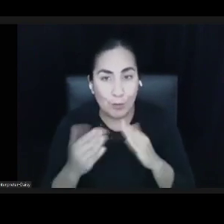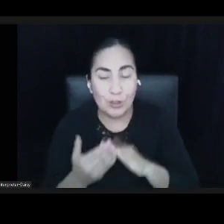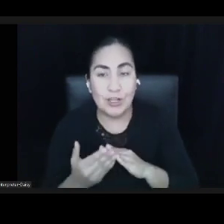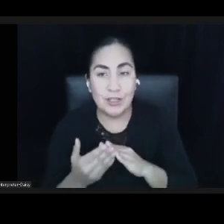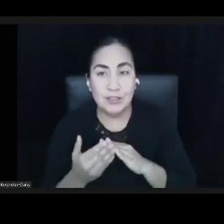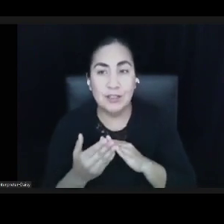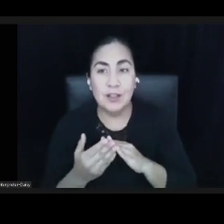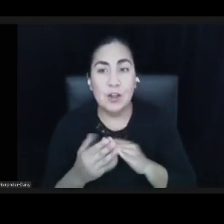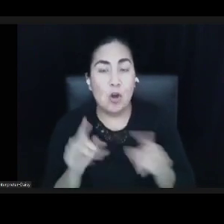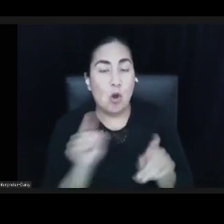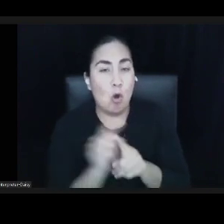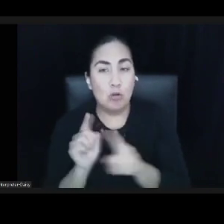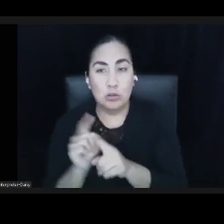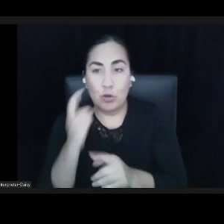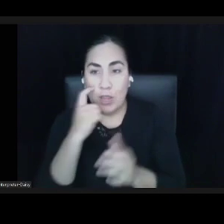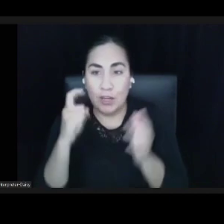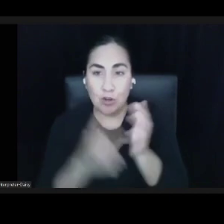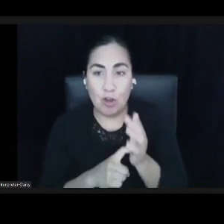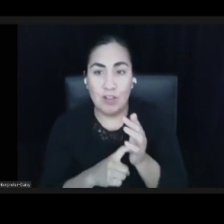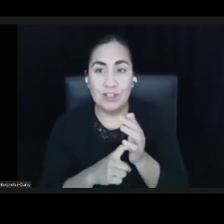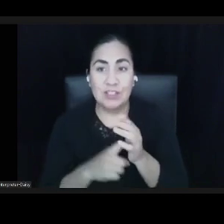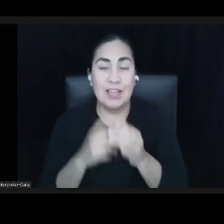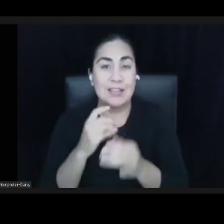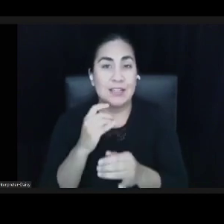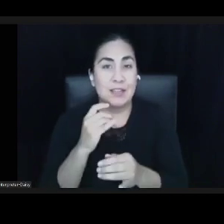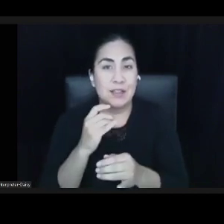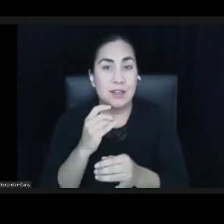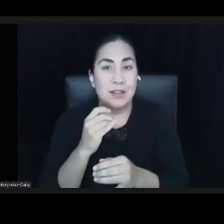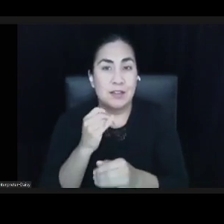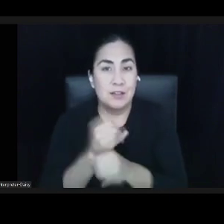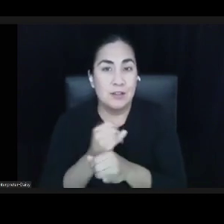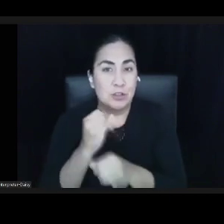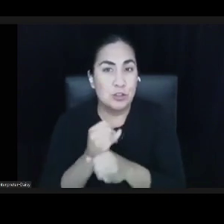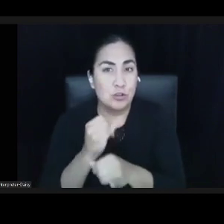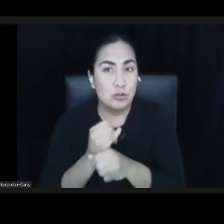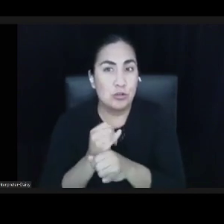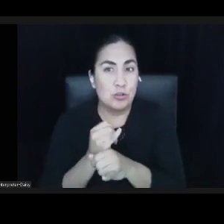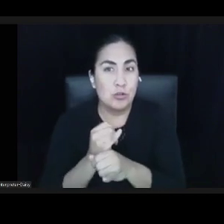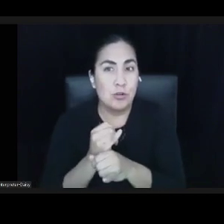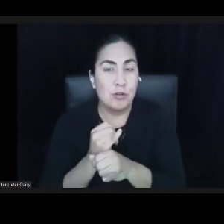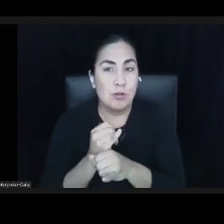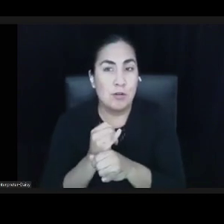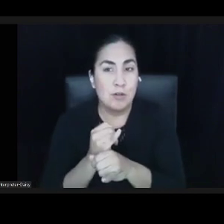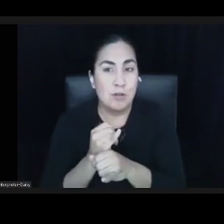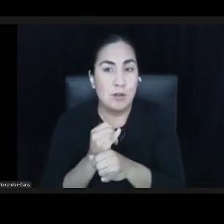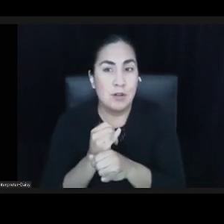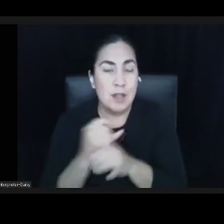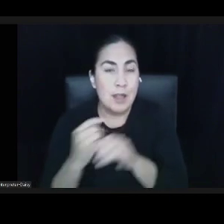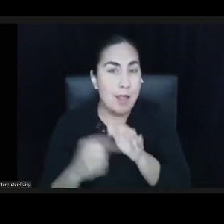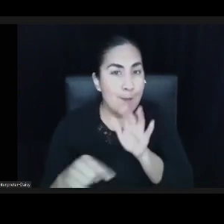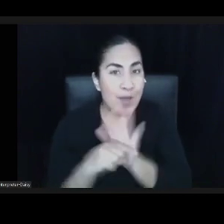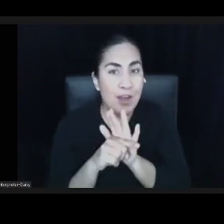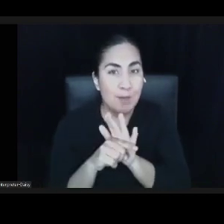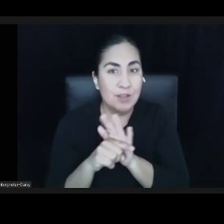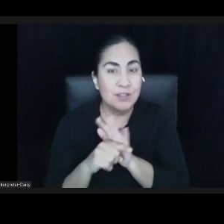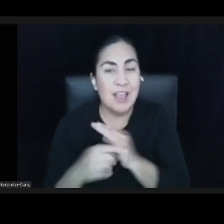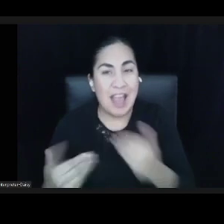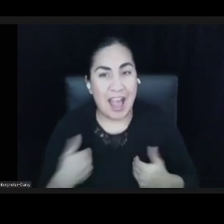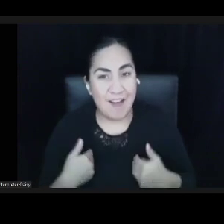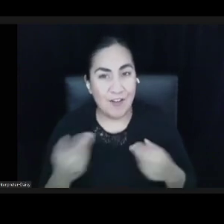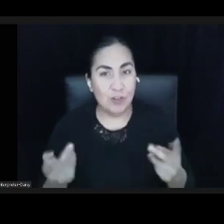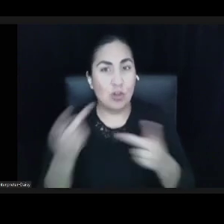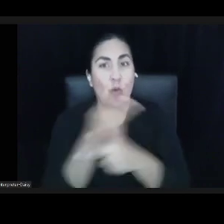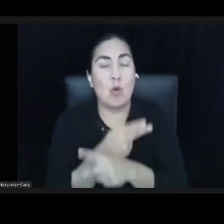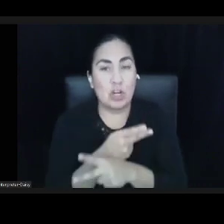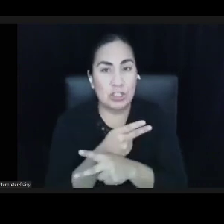institutional, and structural impediments that contributed to some communities in New Jersey having the worst outcomes in